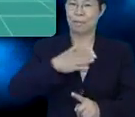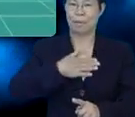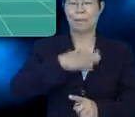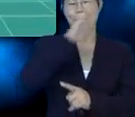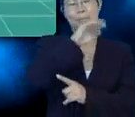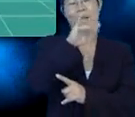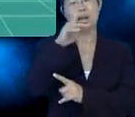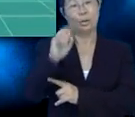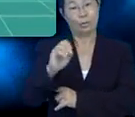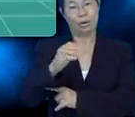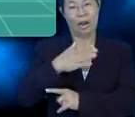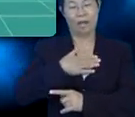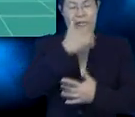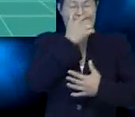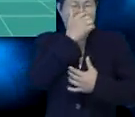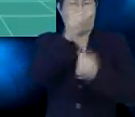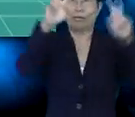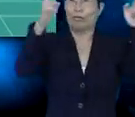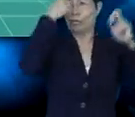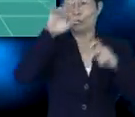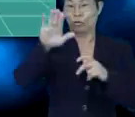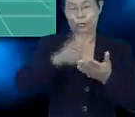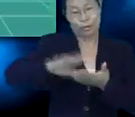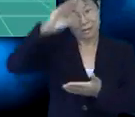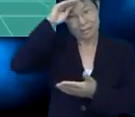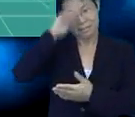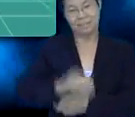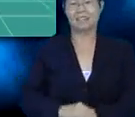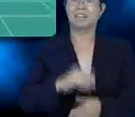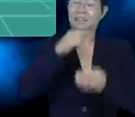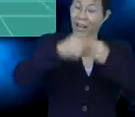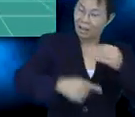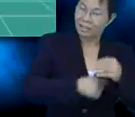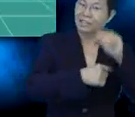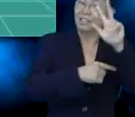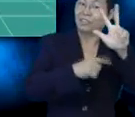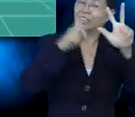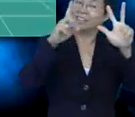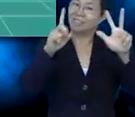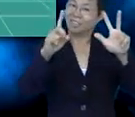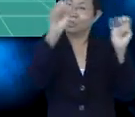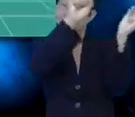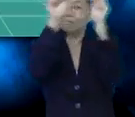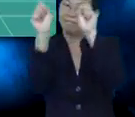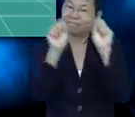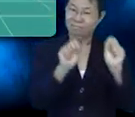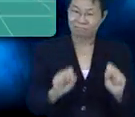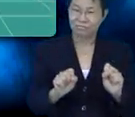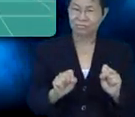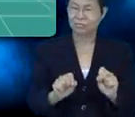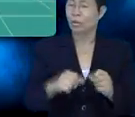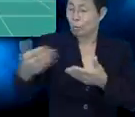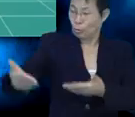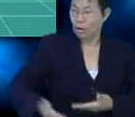Hello, friends. I'm Mikko. I've an interesting topic for you to learn. It's about three